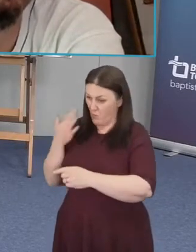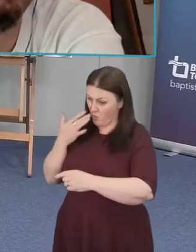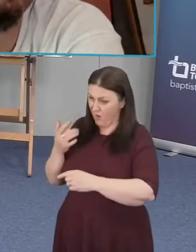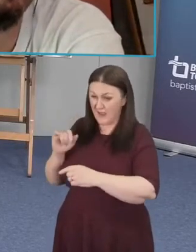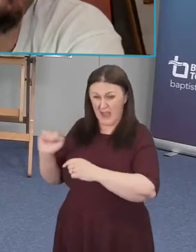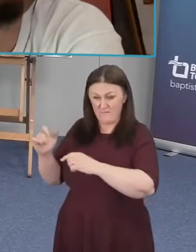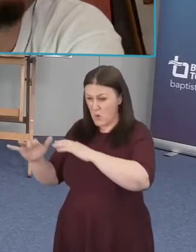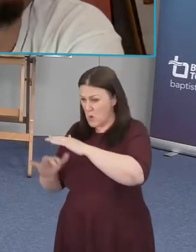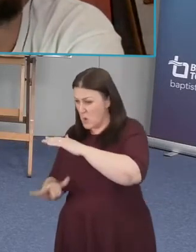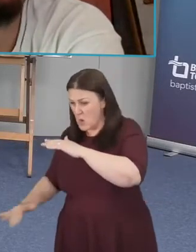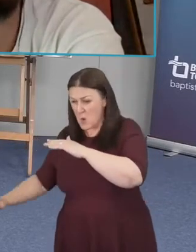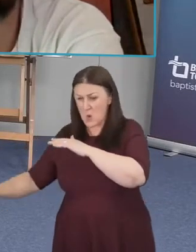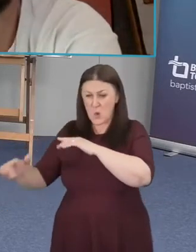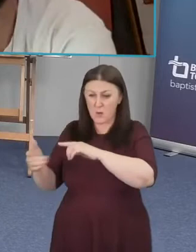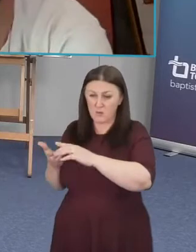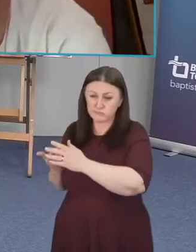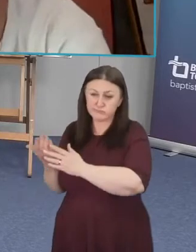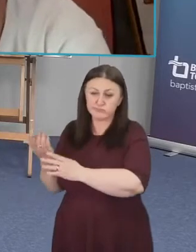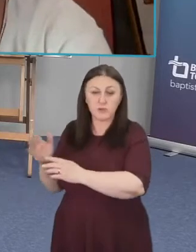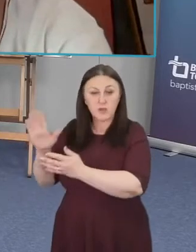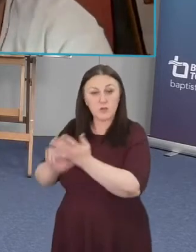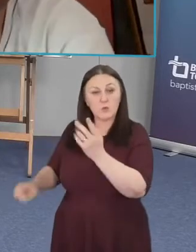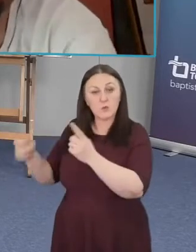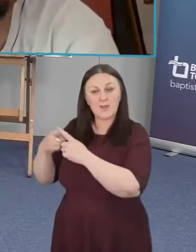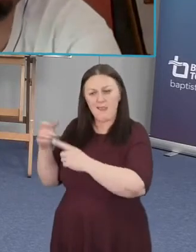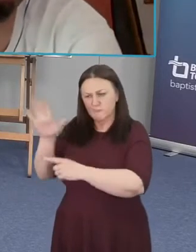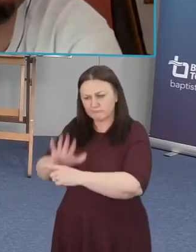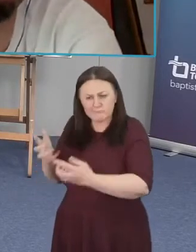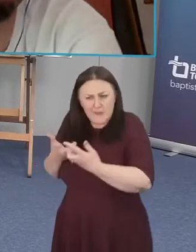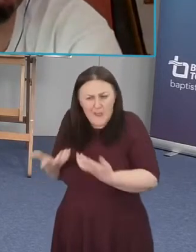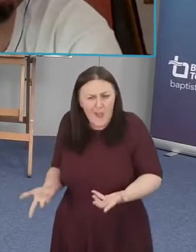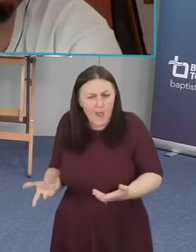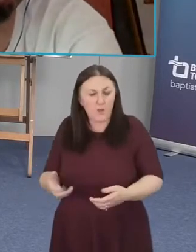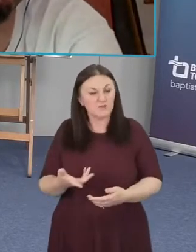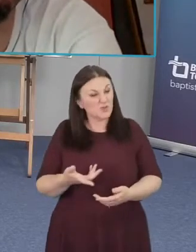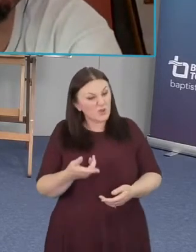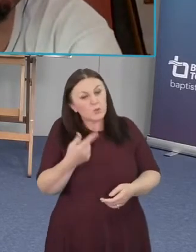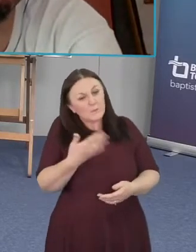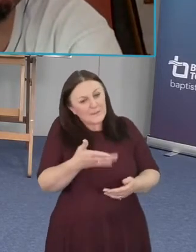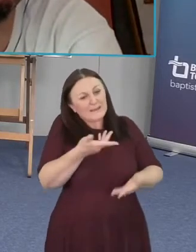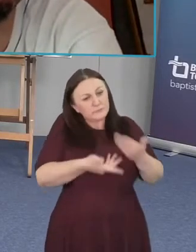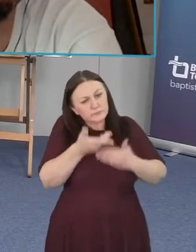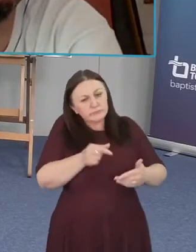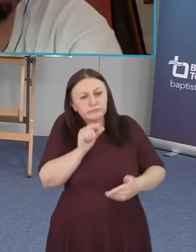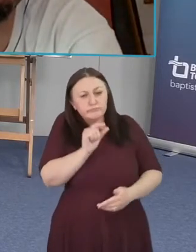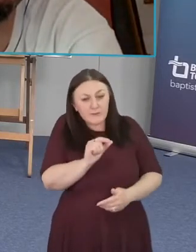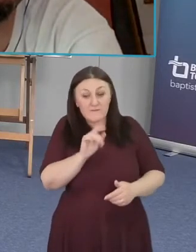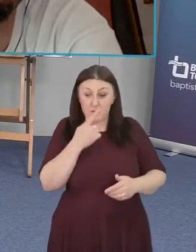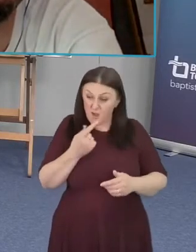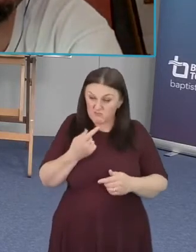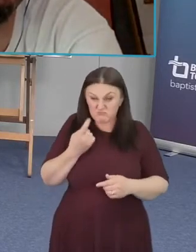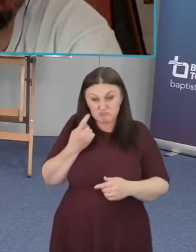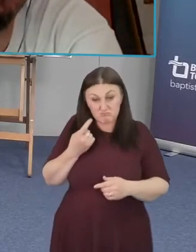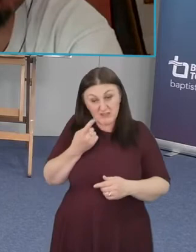i wonder if you could you can unpack that for somebody who's in a small church perhaps um wondering what they can do